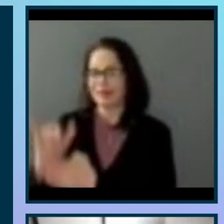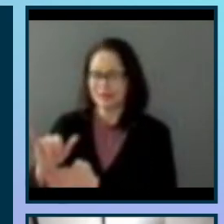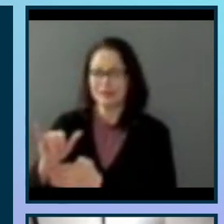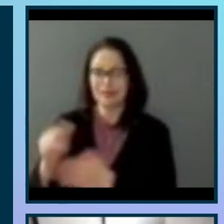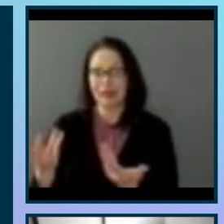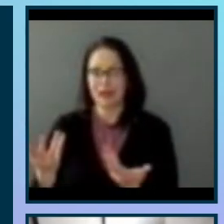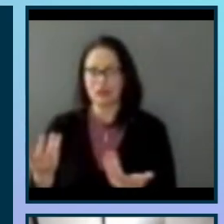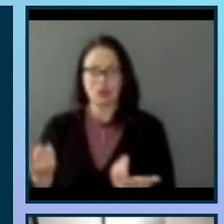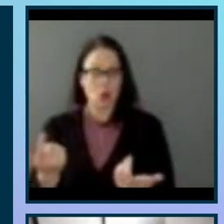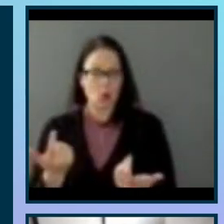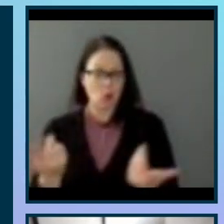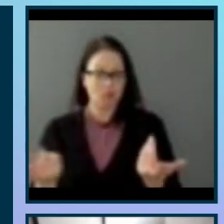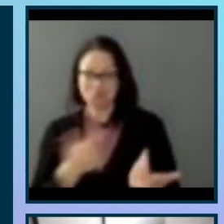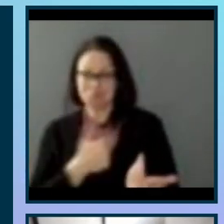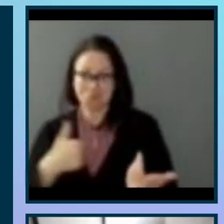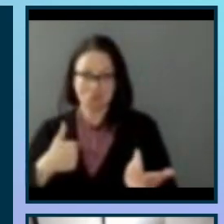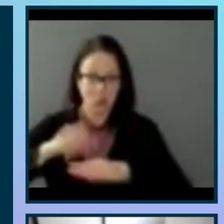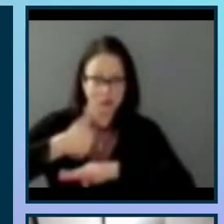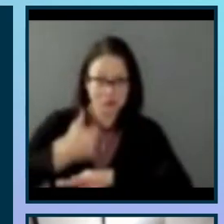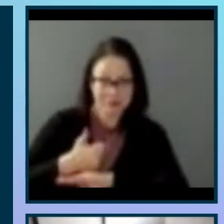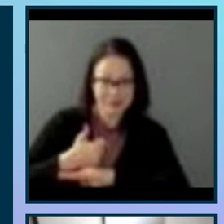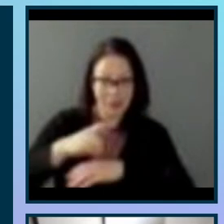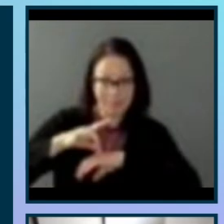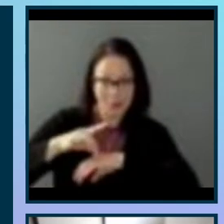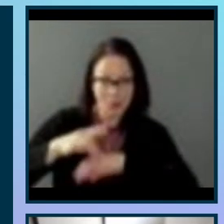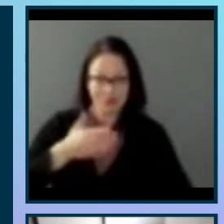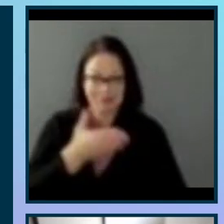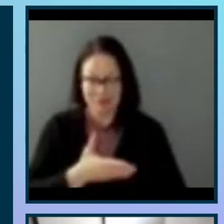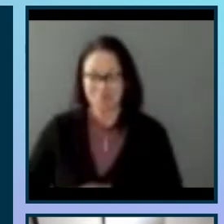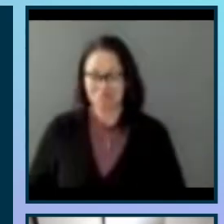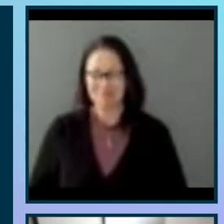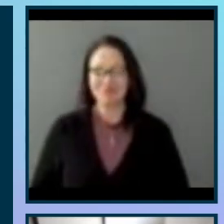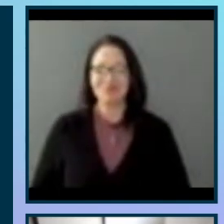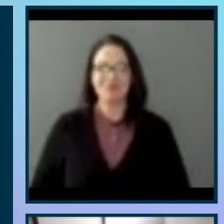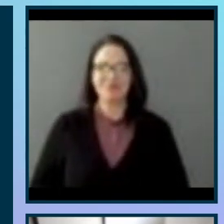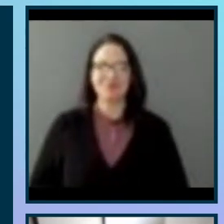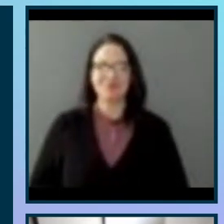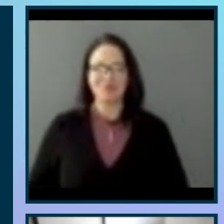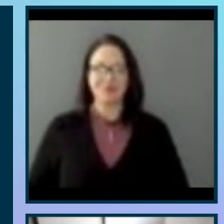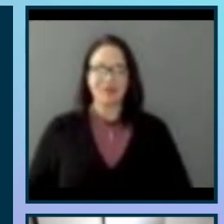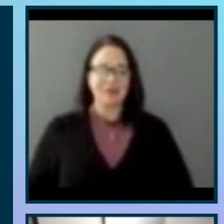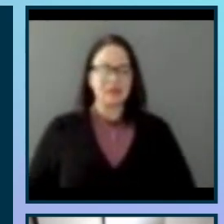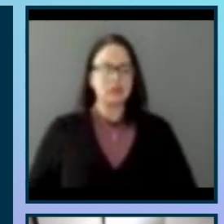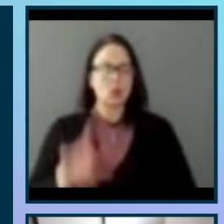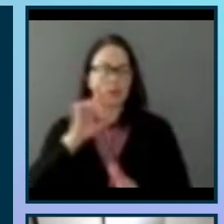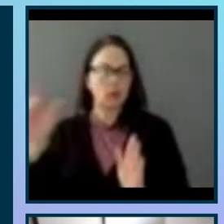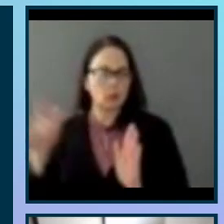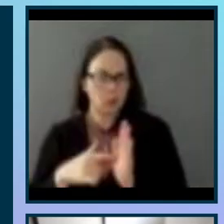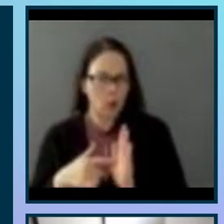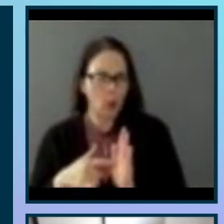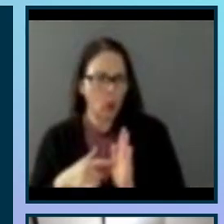now is situated. So there is a little arrow pointing to the sun